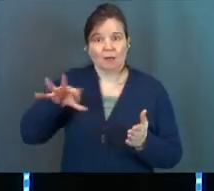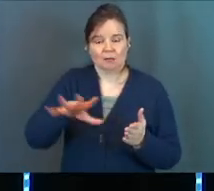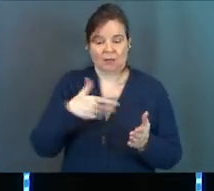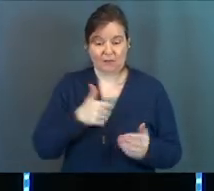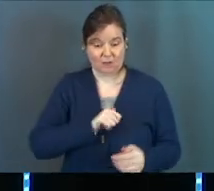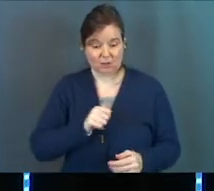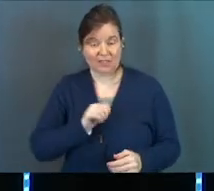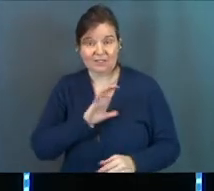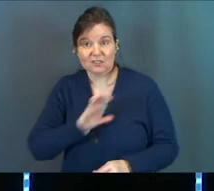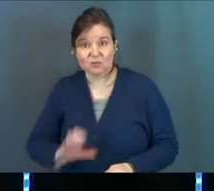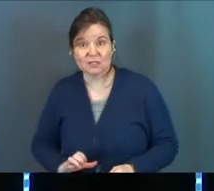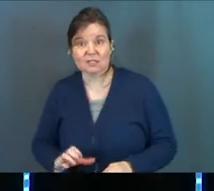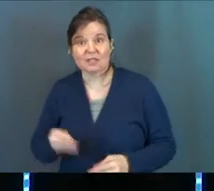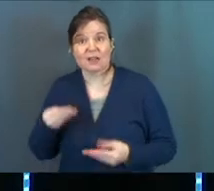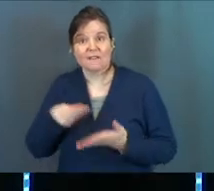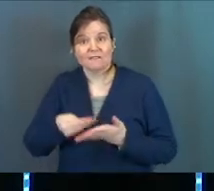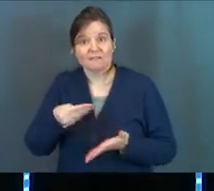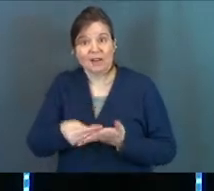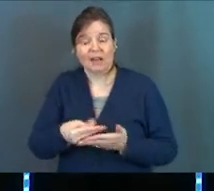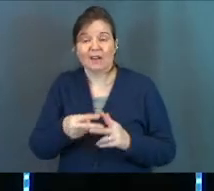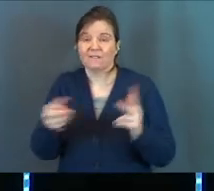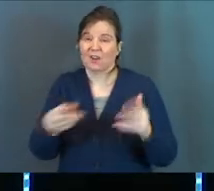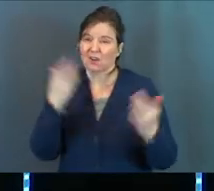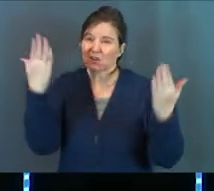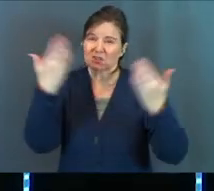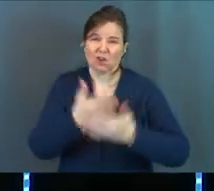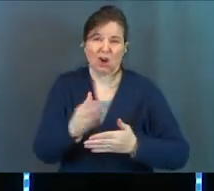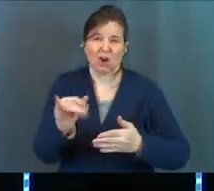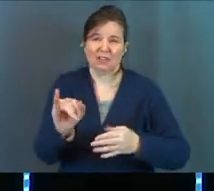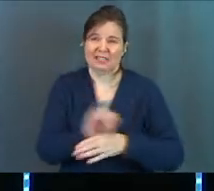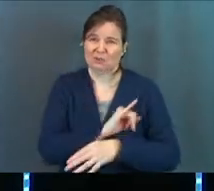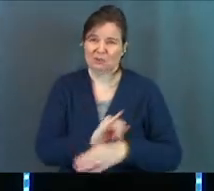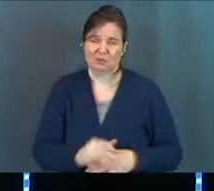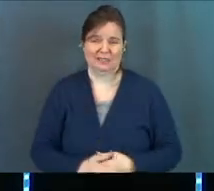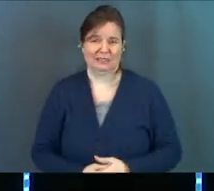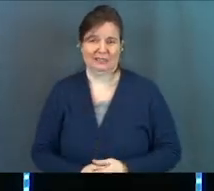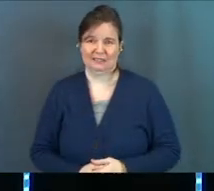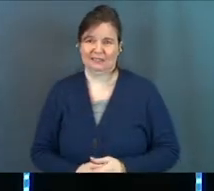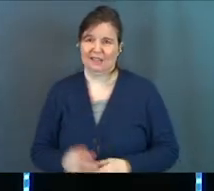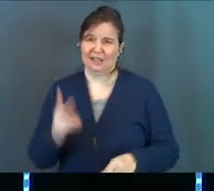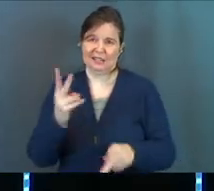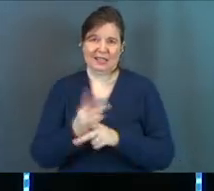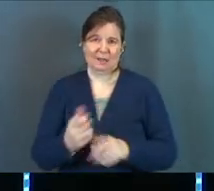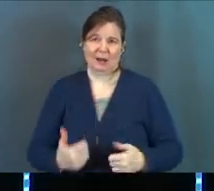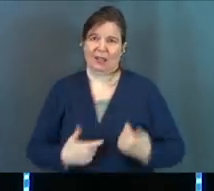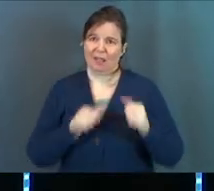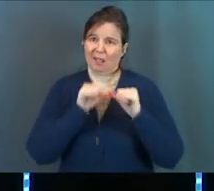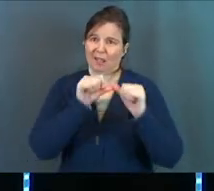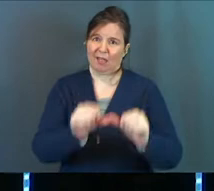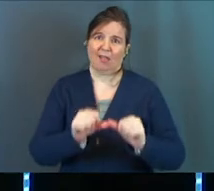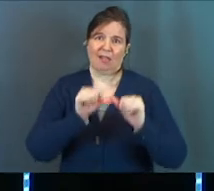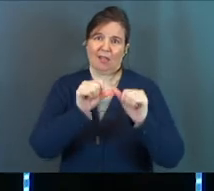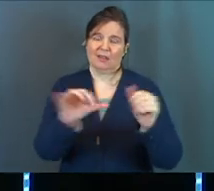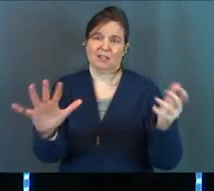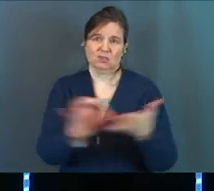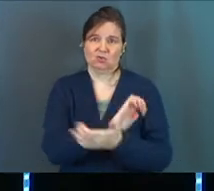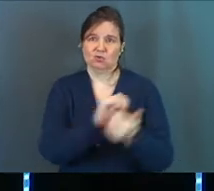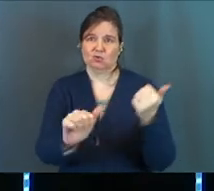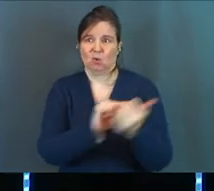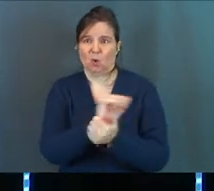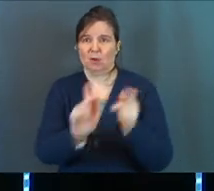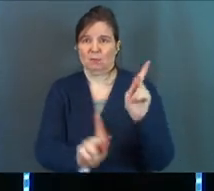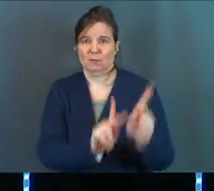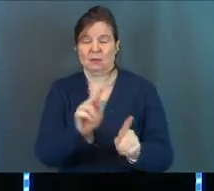ourselves, even as Christians, funding a very dark industry and keeping it alive and keeping it destroying.